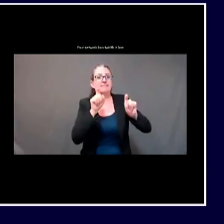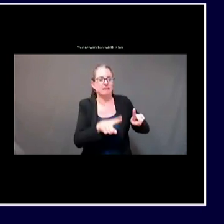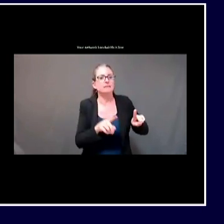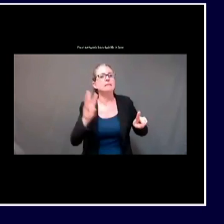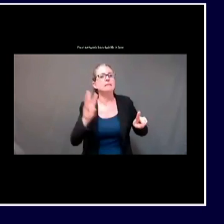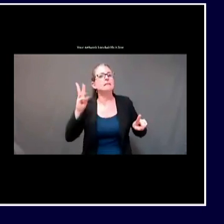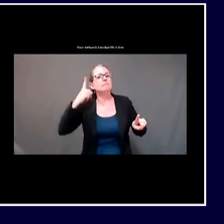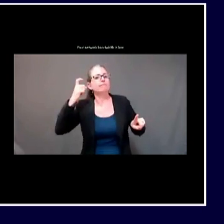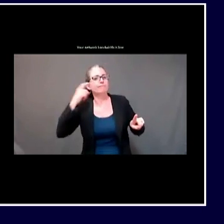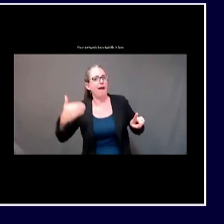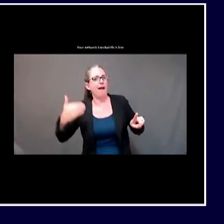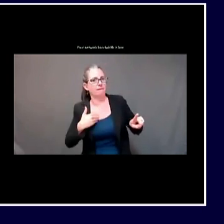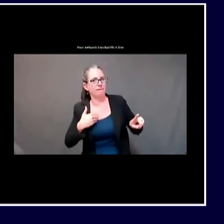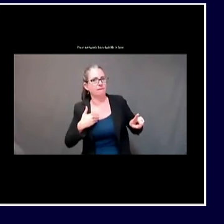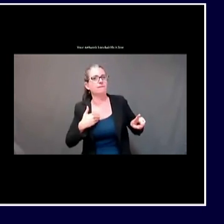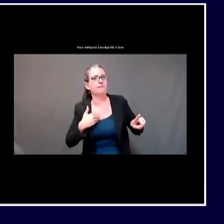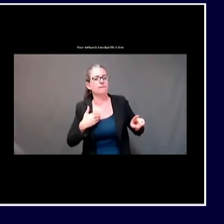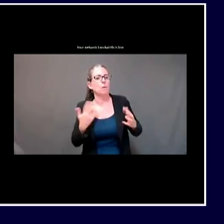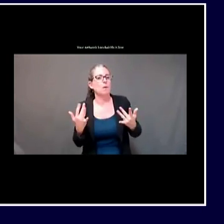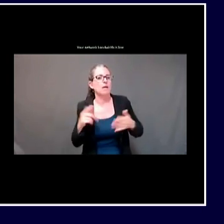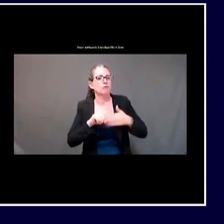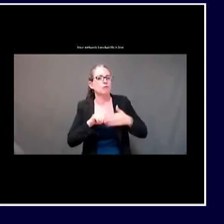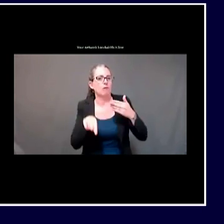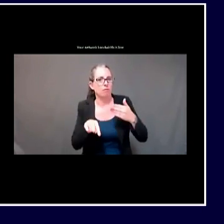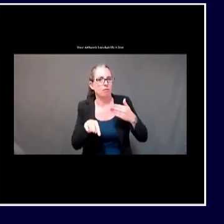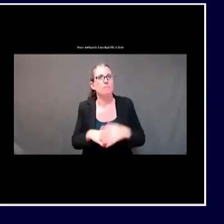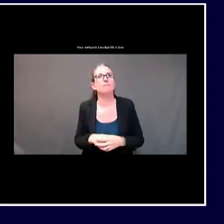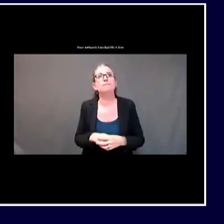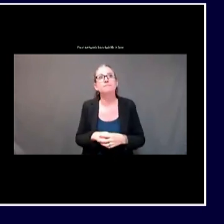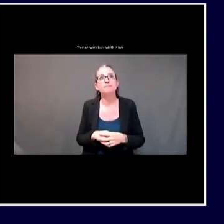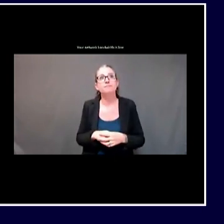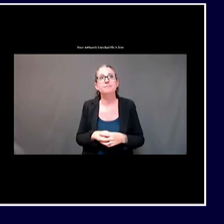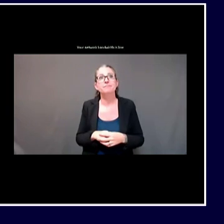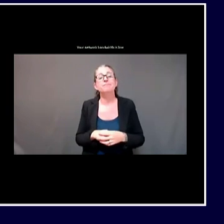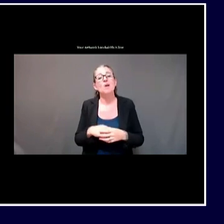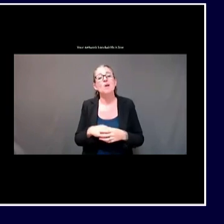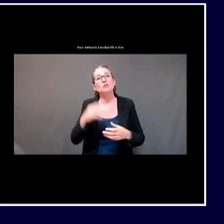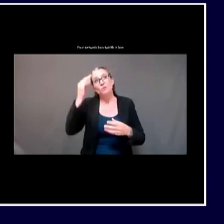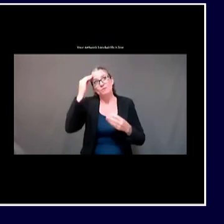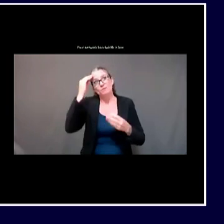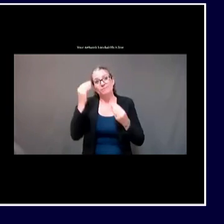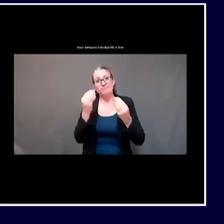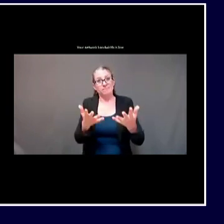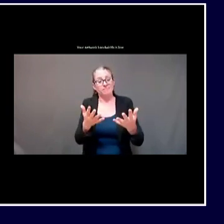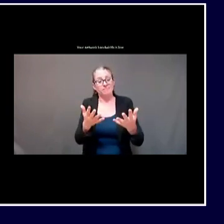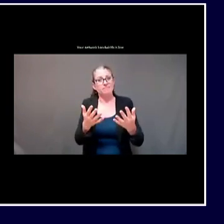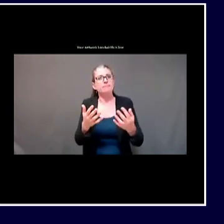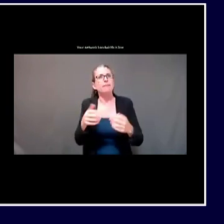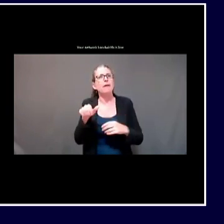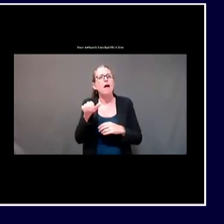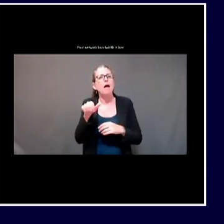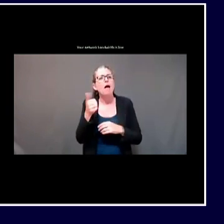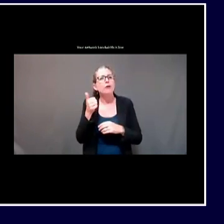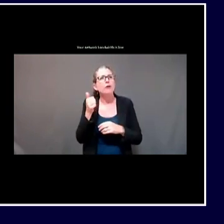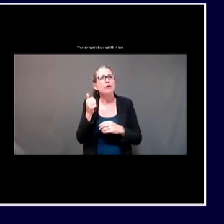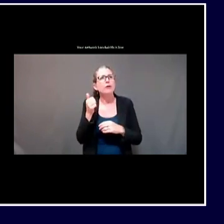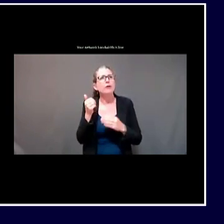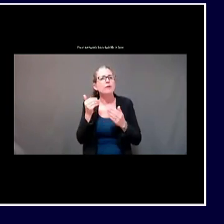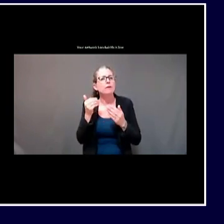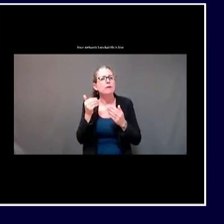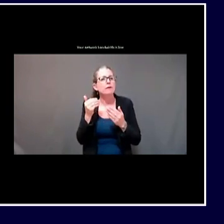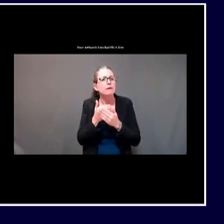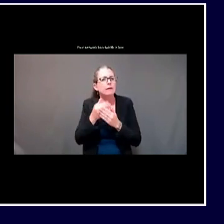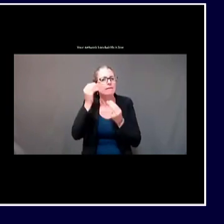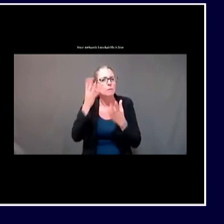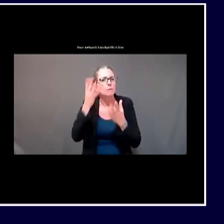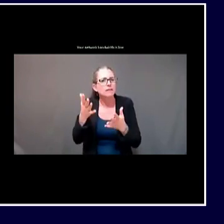to share some early epidemiological information about this outbreak. As I mentioned, both gatherings were held on Friday, August